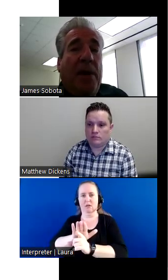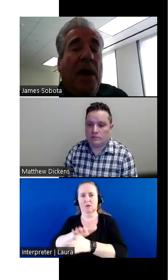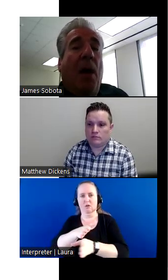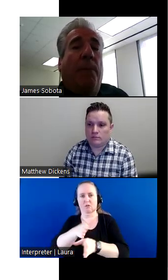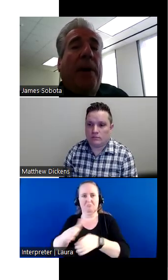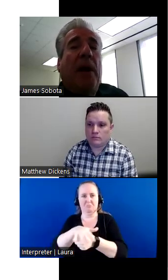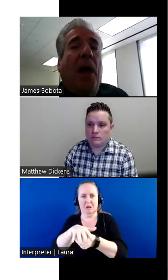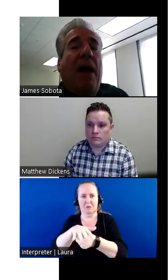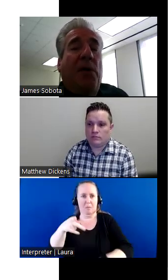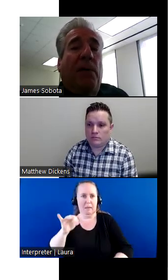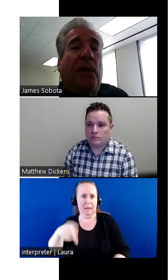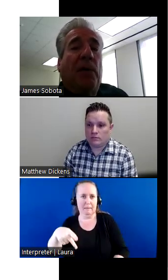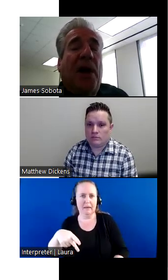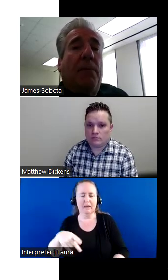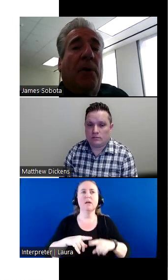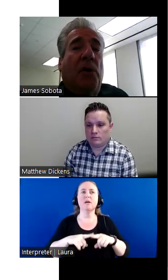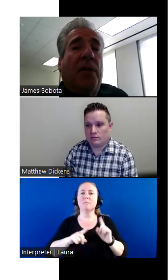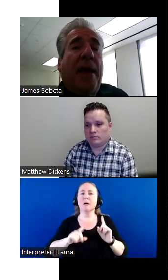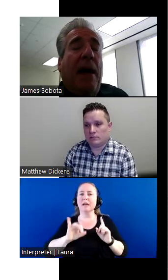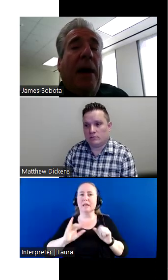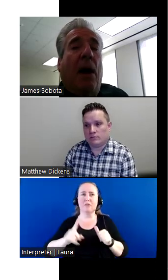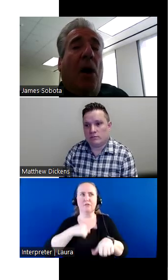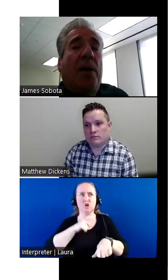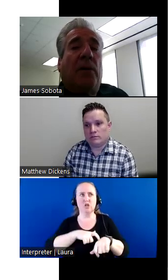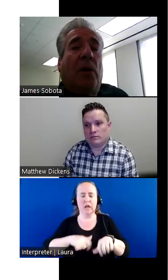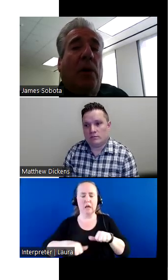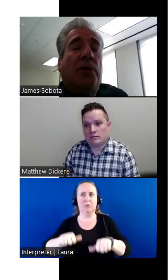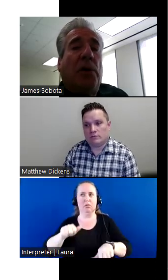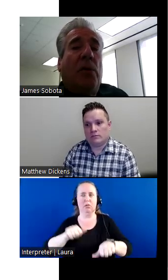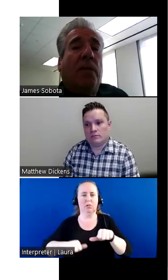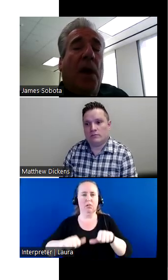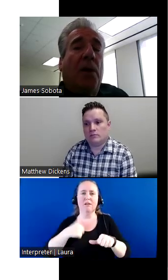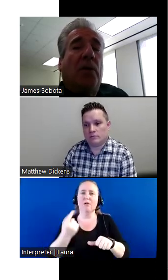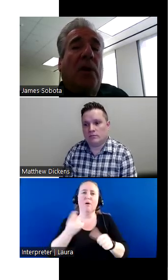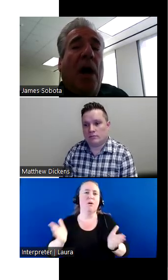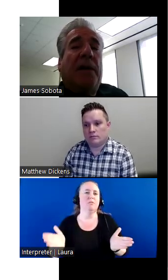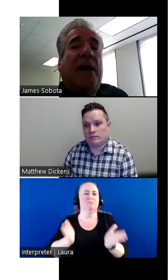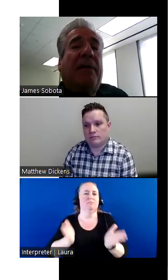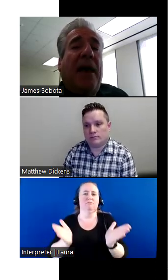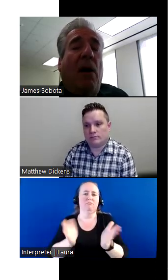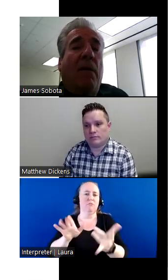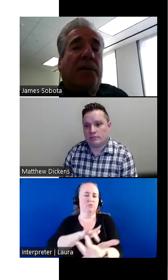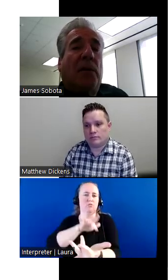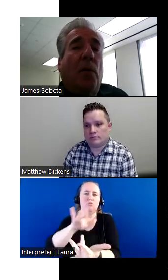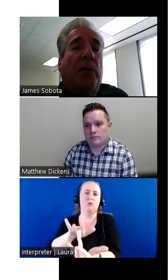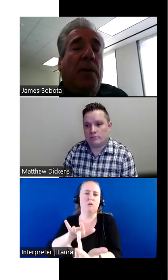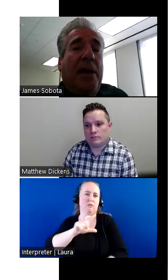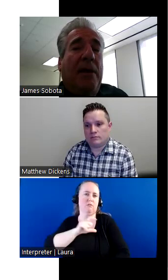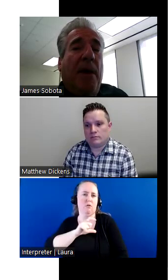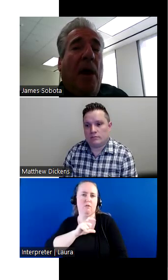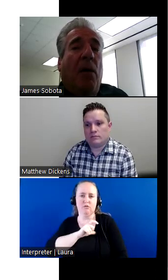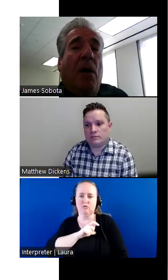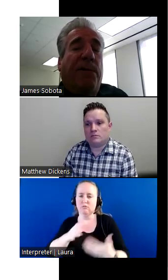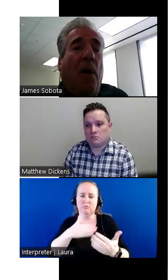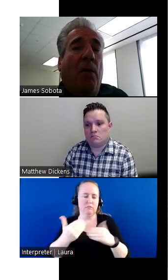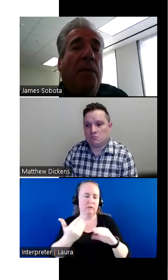PIP. But if you're a first timer doing that, I always encourage you to contact that officer, whether it be